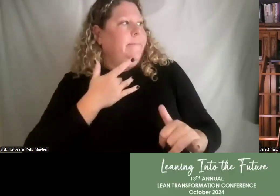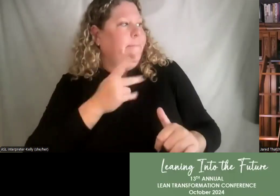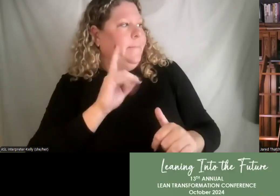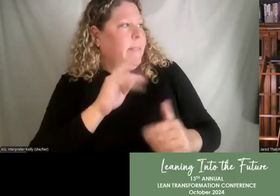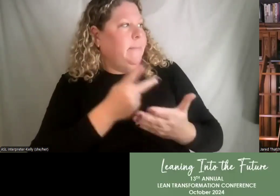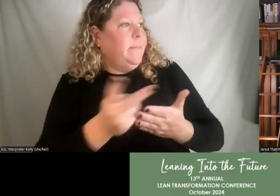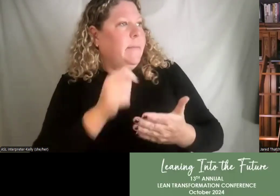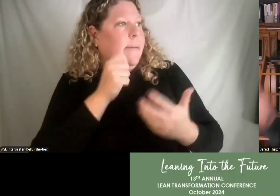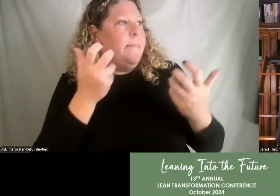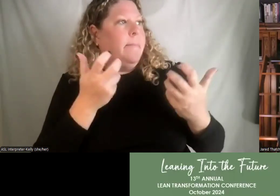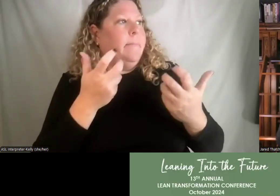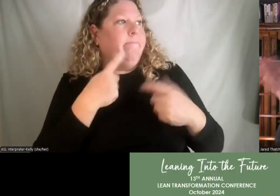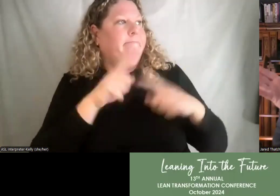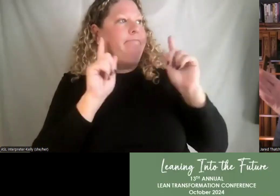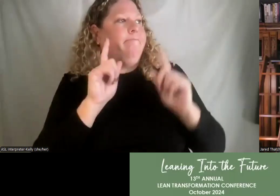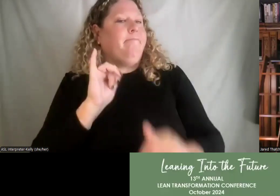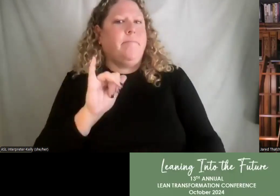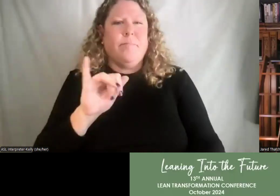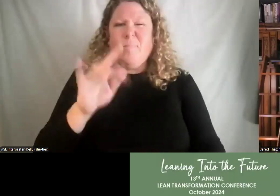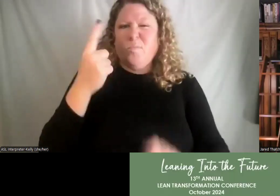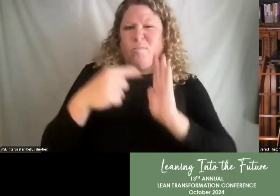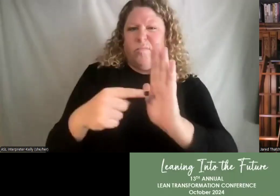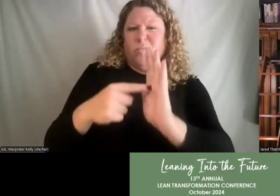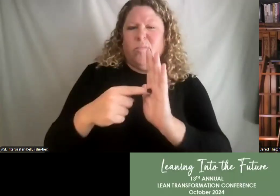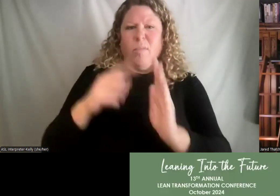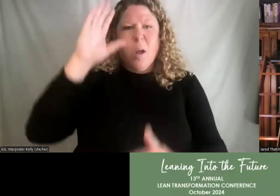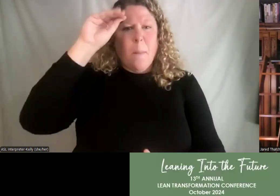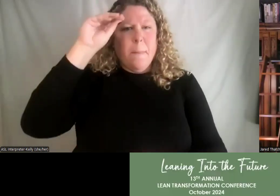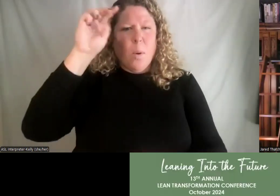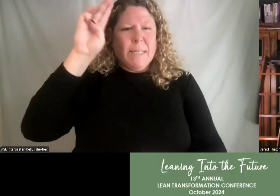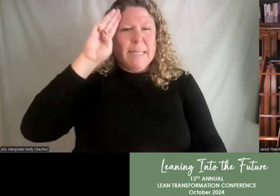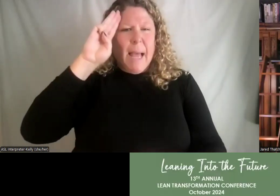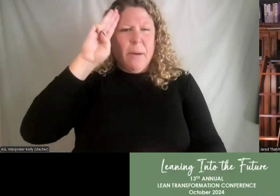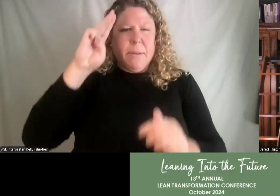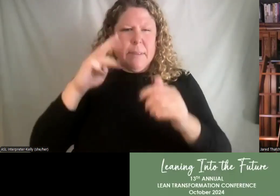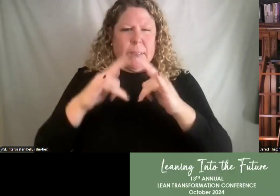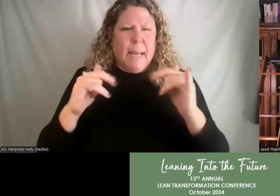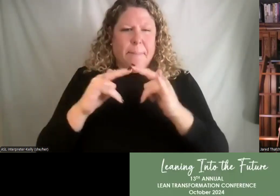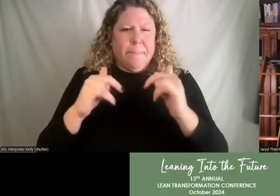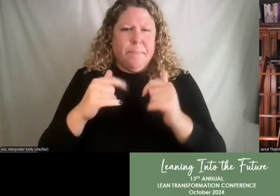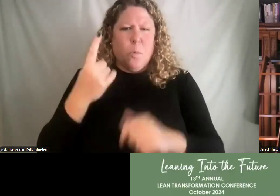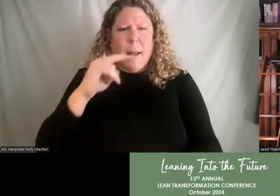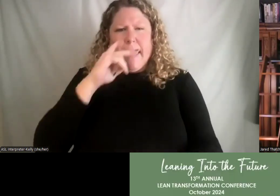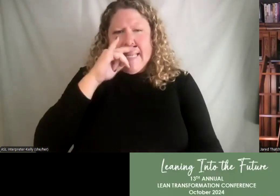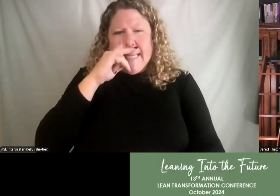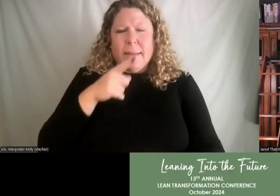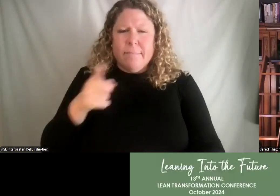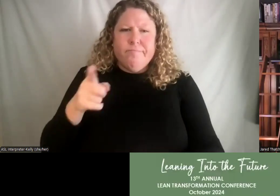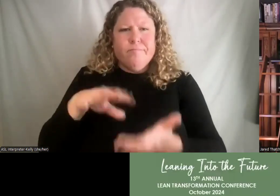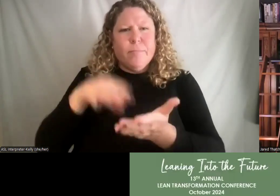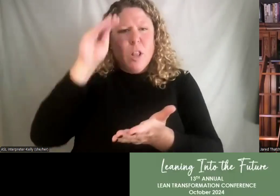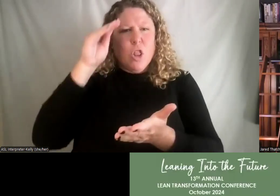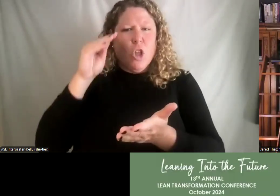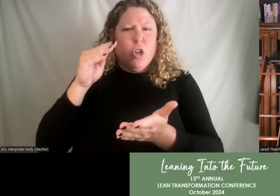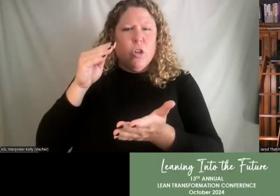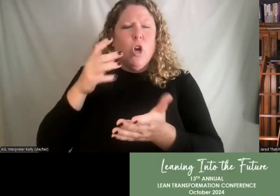example. Years and years ago, a Boy Scout camp, there was a kid he was learning. He was learning his cooking merit